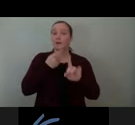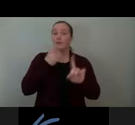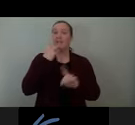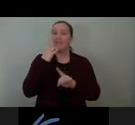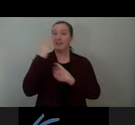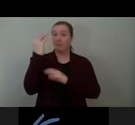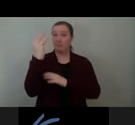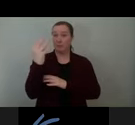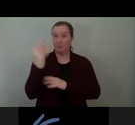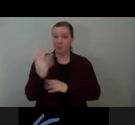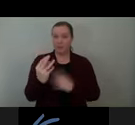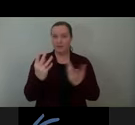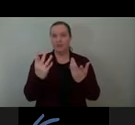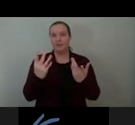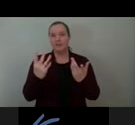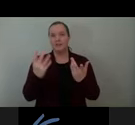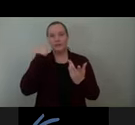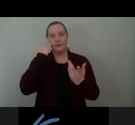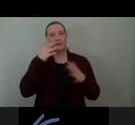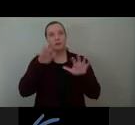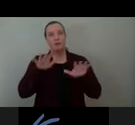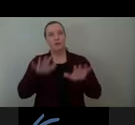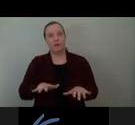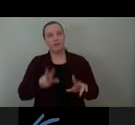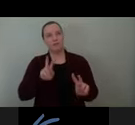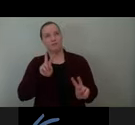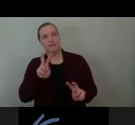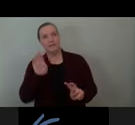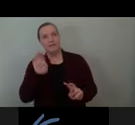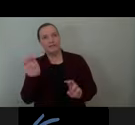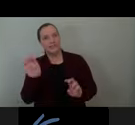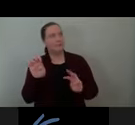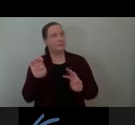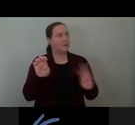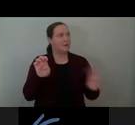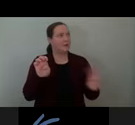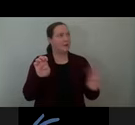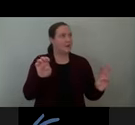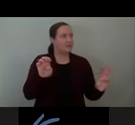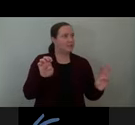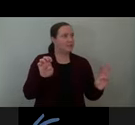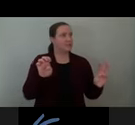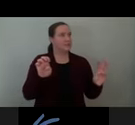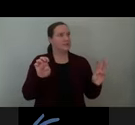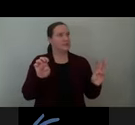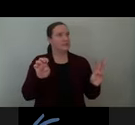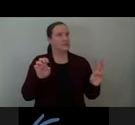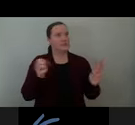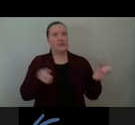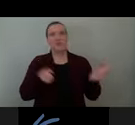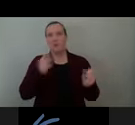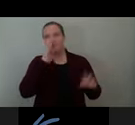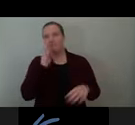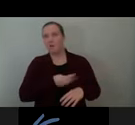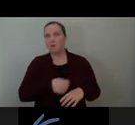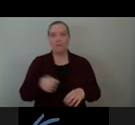you slow down and you start to look east and west, you start to notice beyond what's happening with the rush of the cars, the bikes